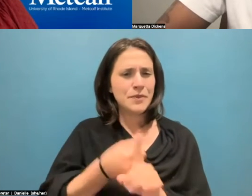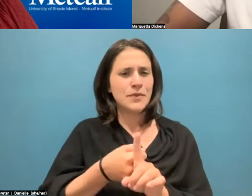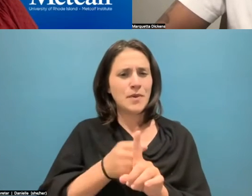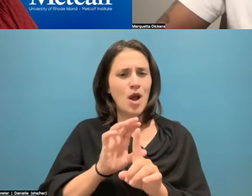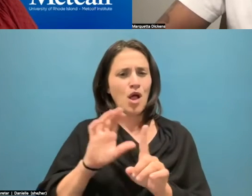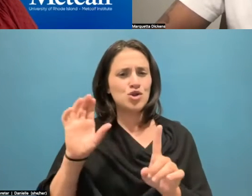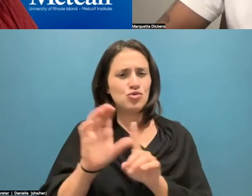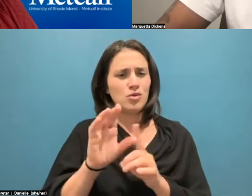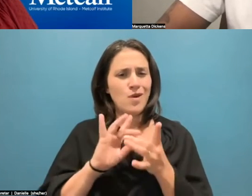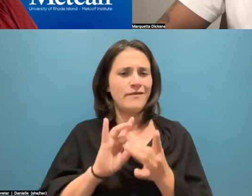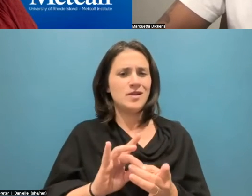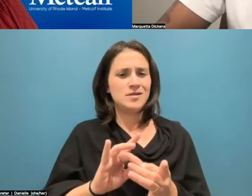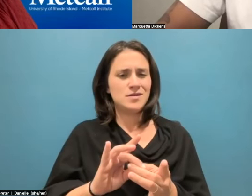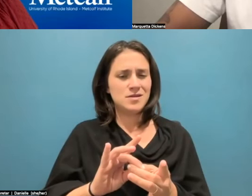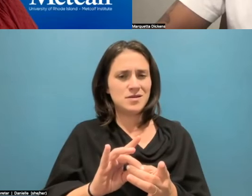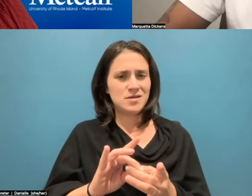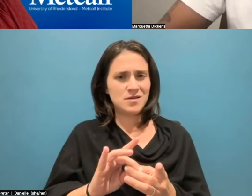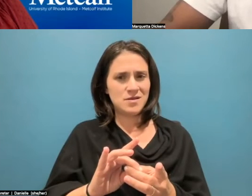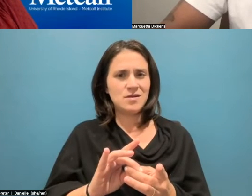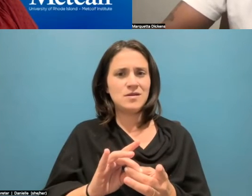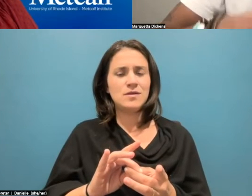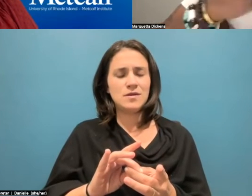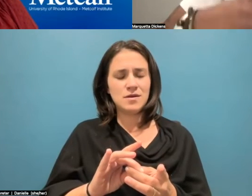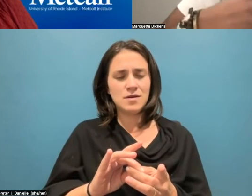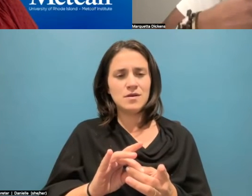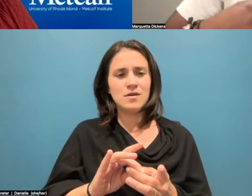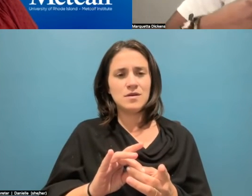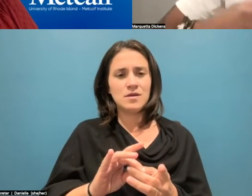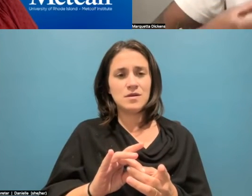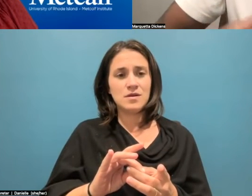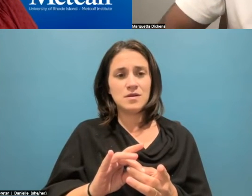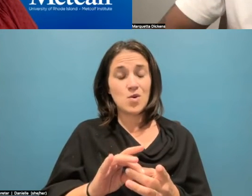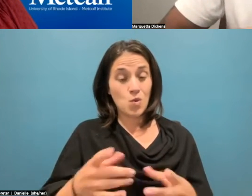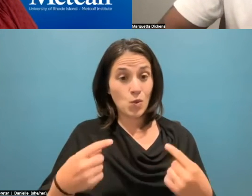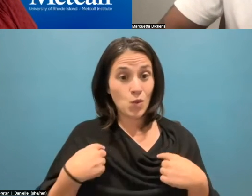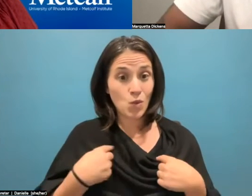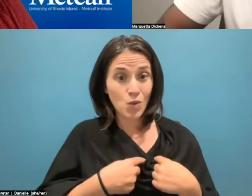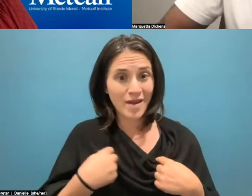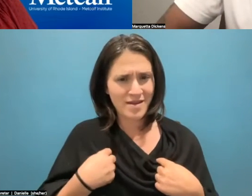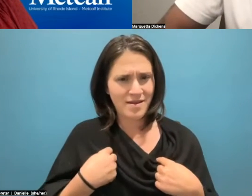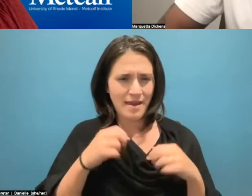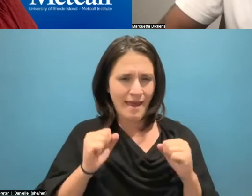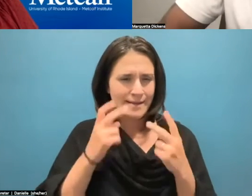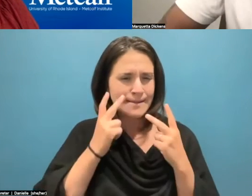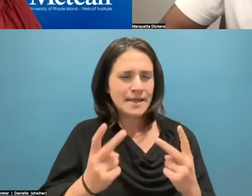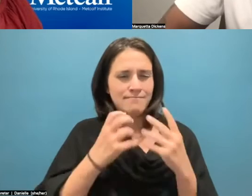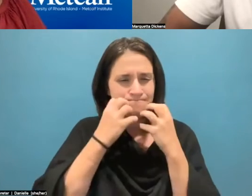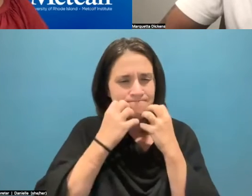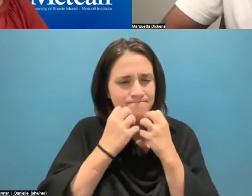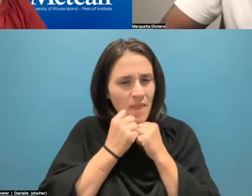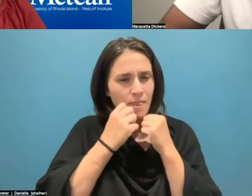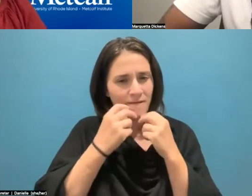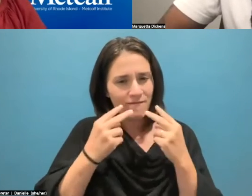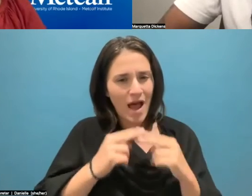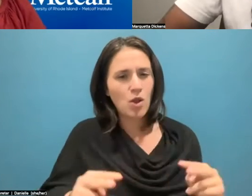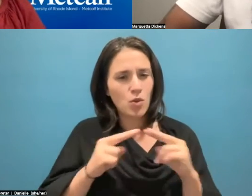relevance, you look at those things and we see the currency, but that currency has not been quantified in